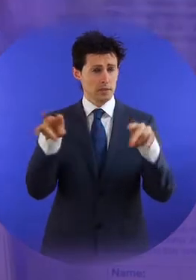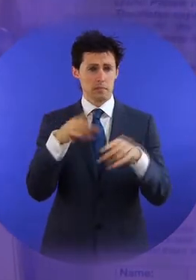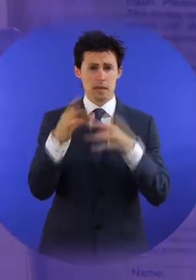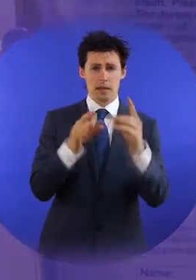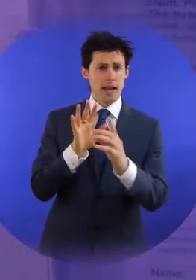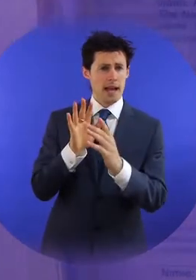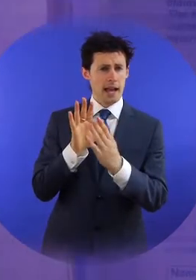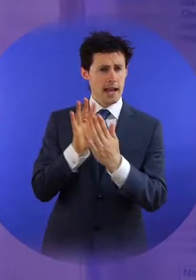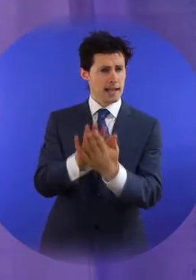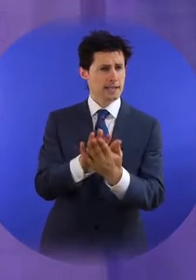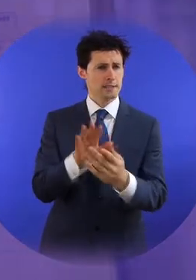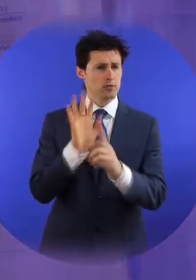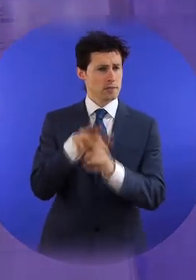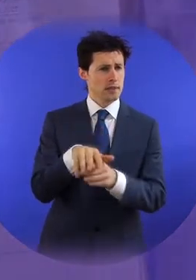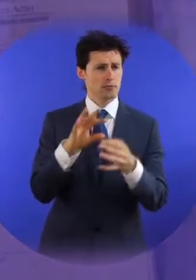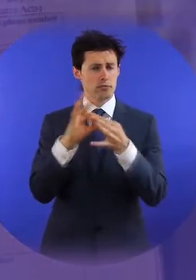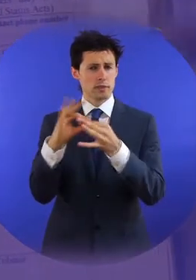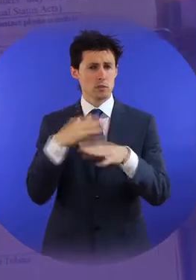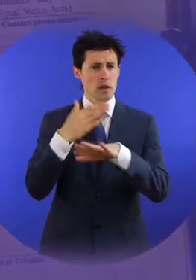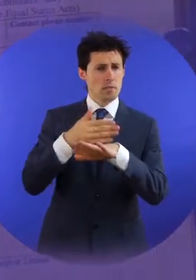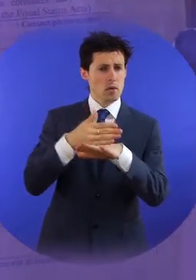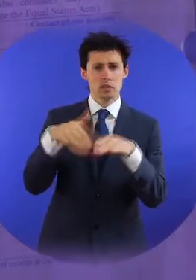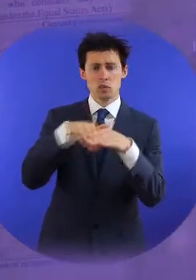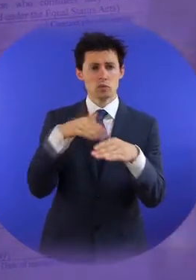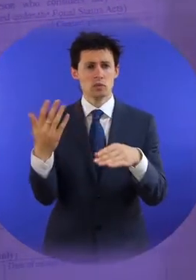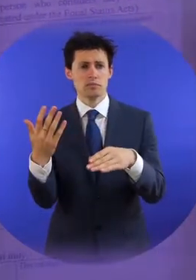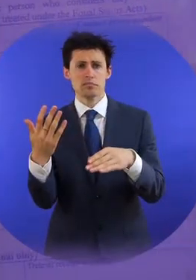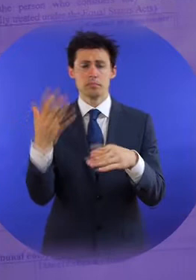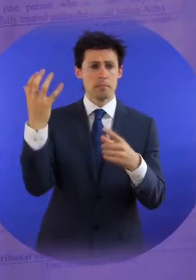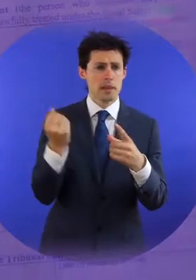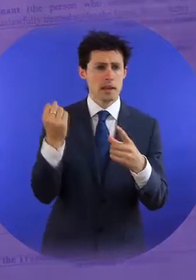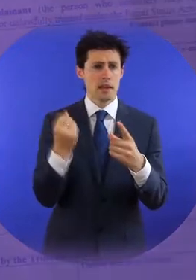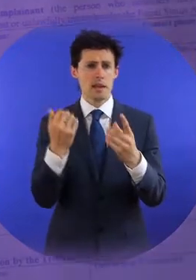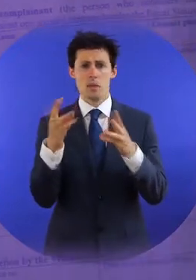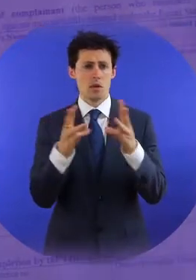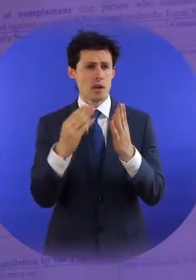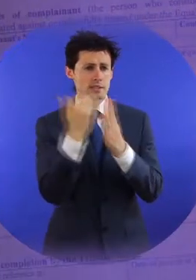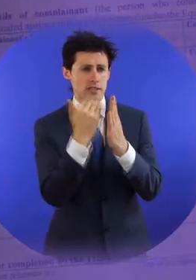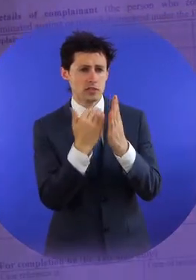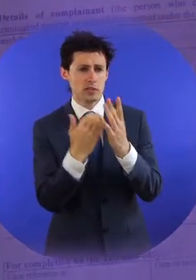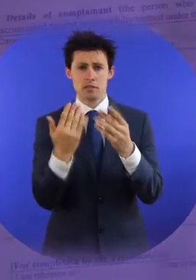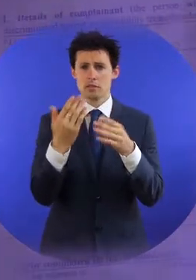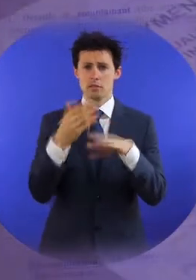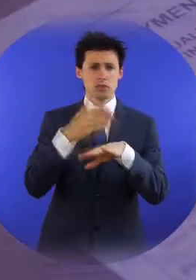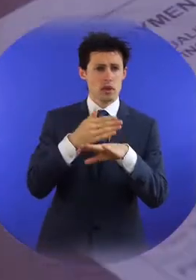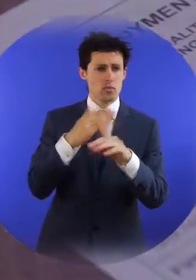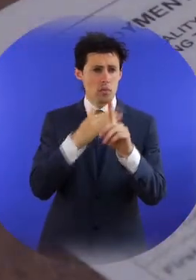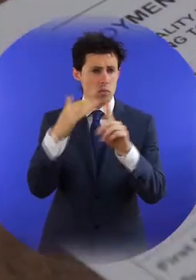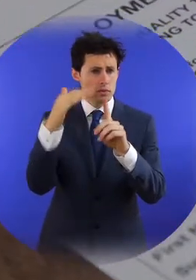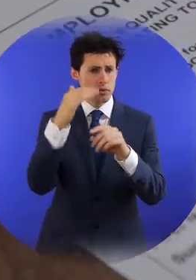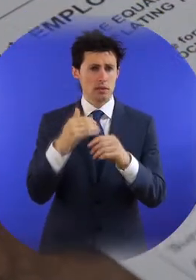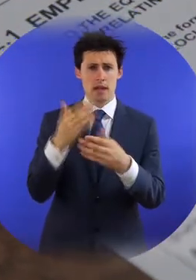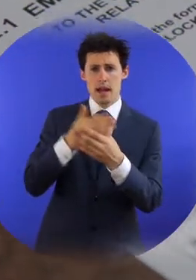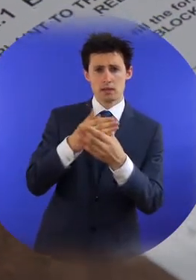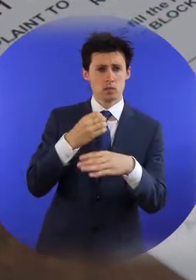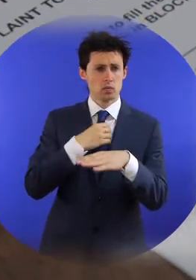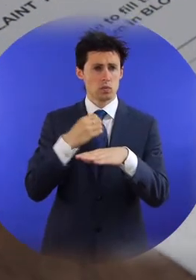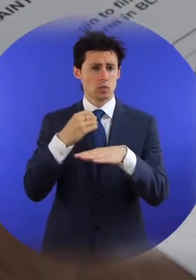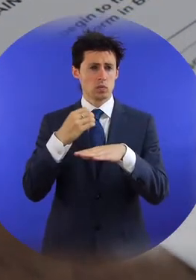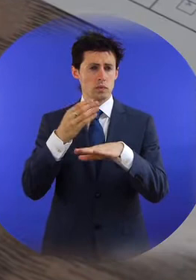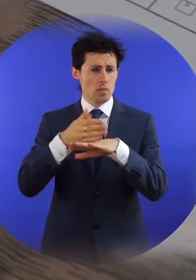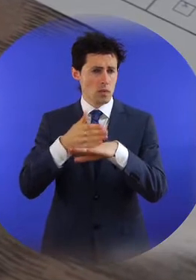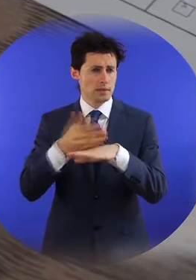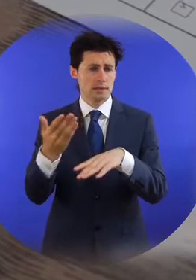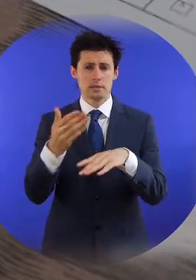The